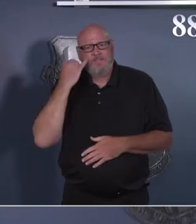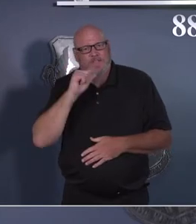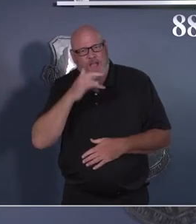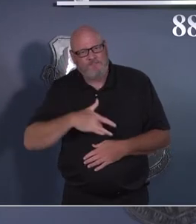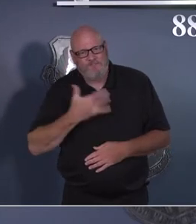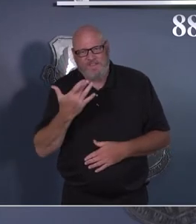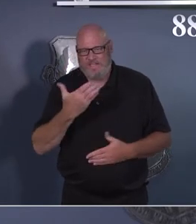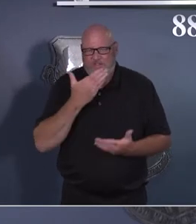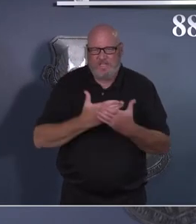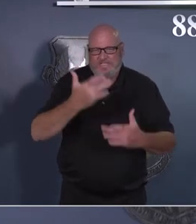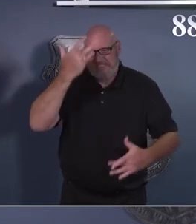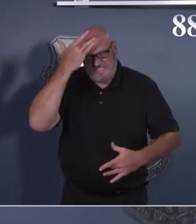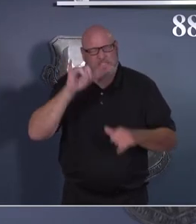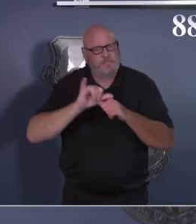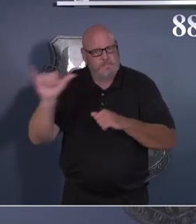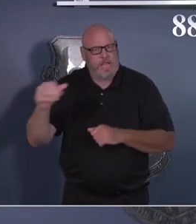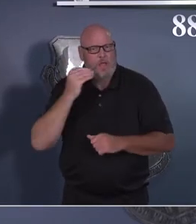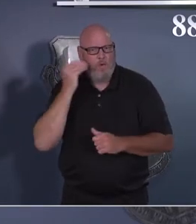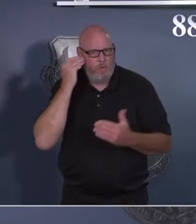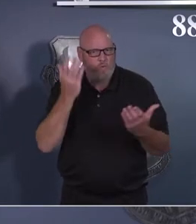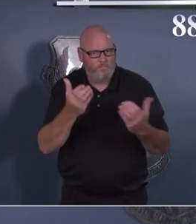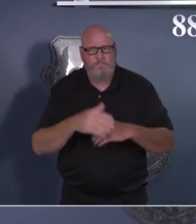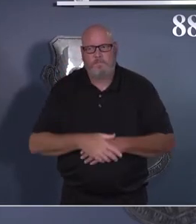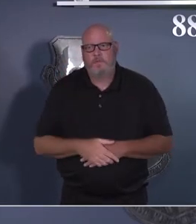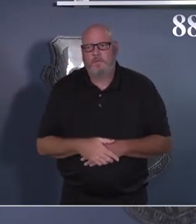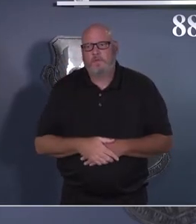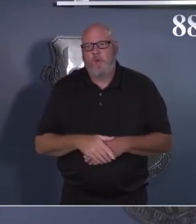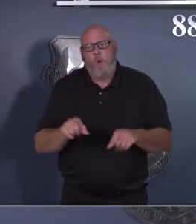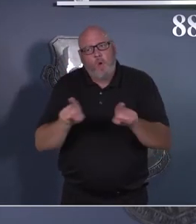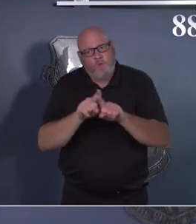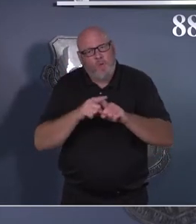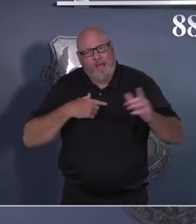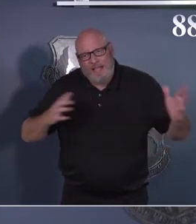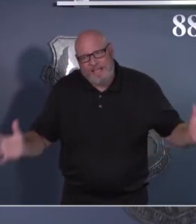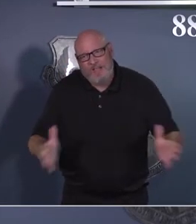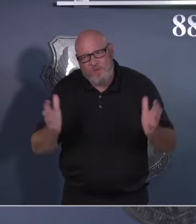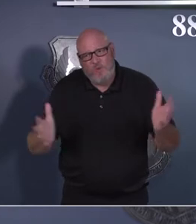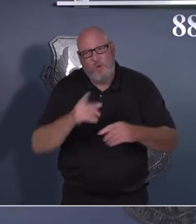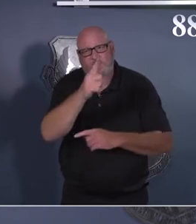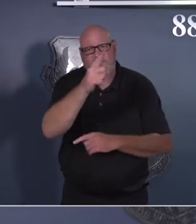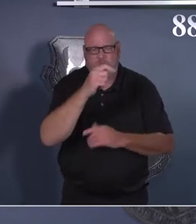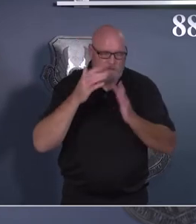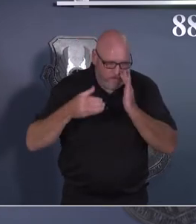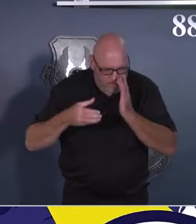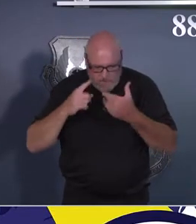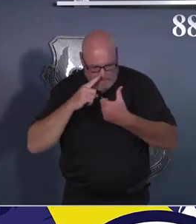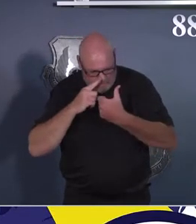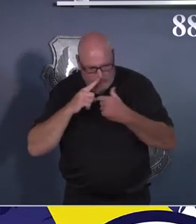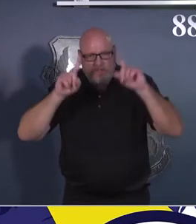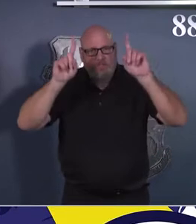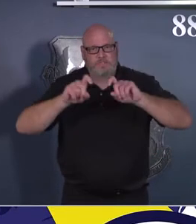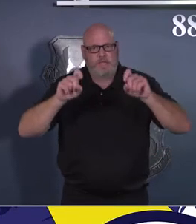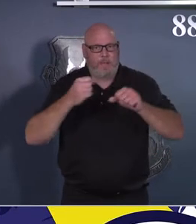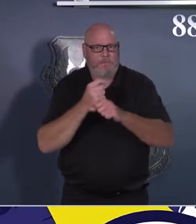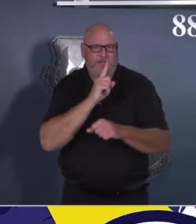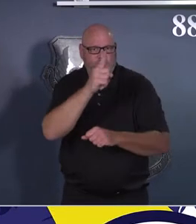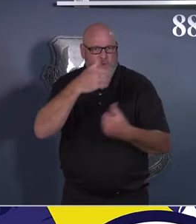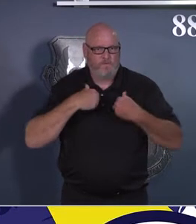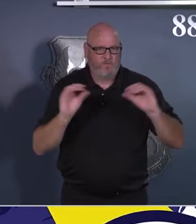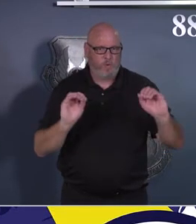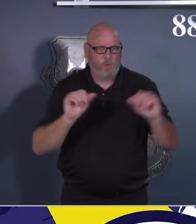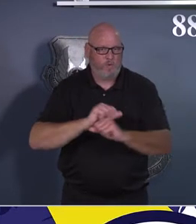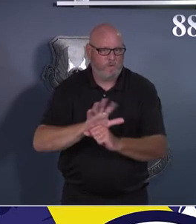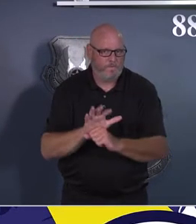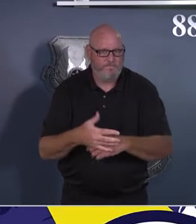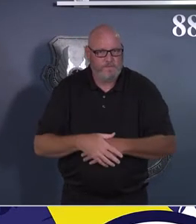COVID screening line is open, and you can schedule a COVID test by calling 257-SHOT, that's S-H-O-T, and